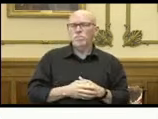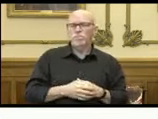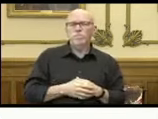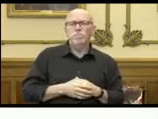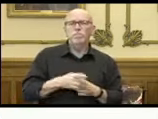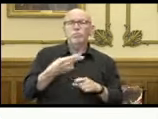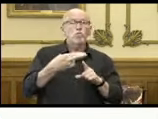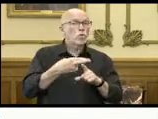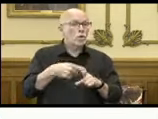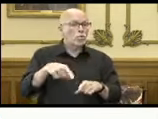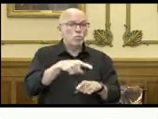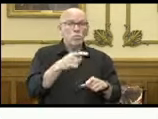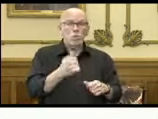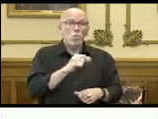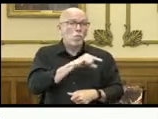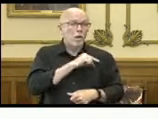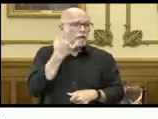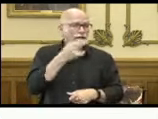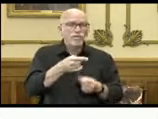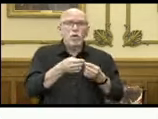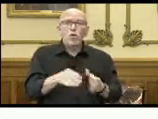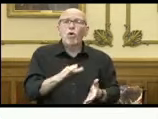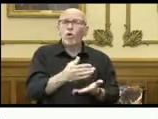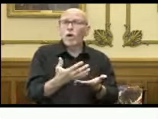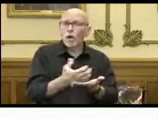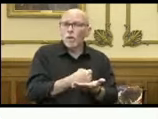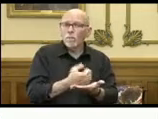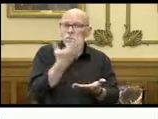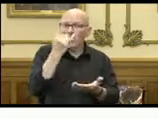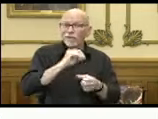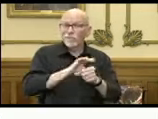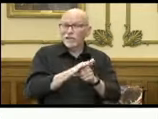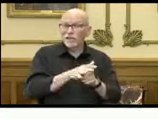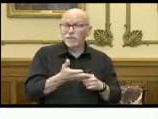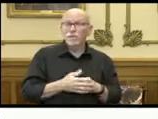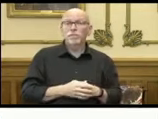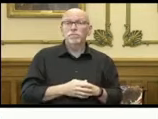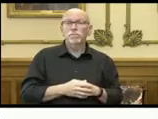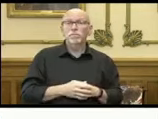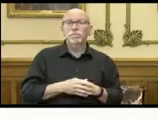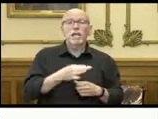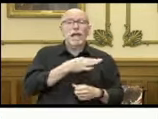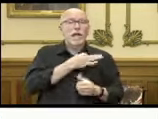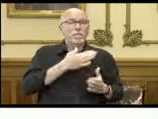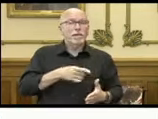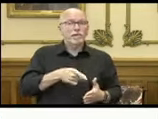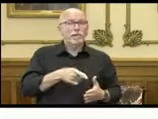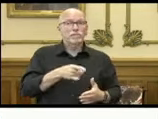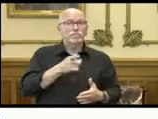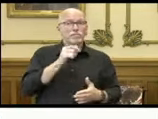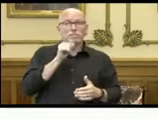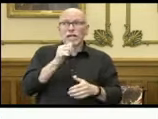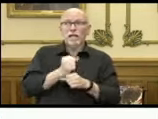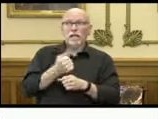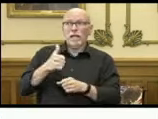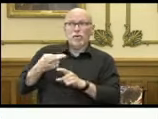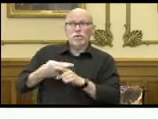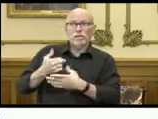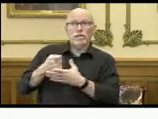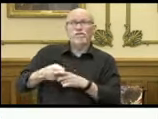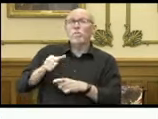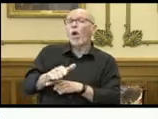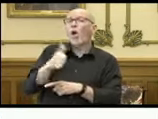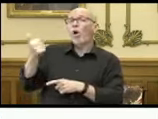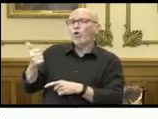Renters may be eligible if they have lost income because of the pandemic. Applicants cannot receive rental assistance from another